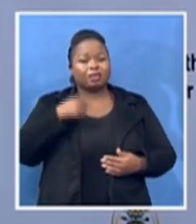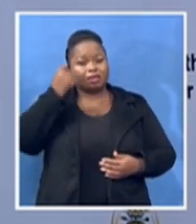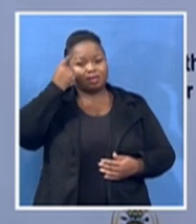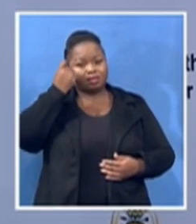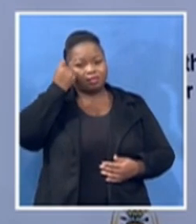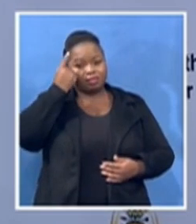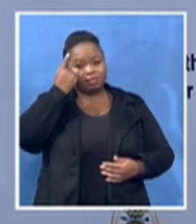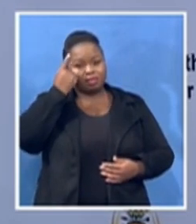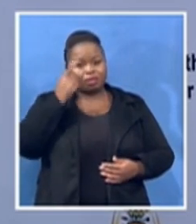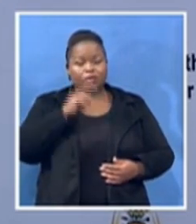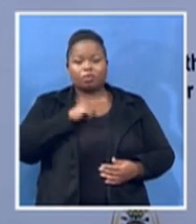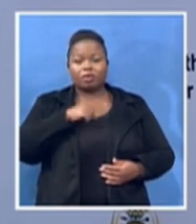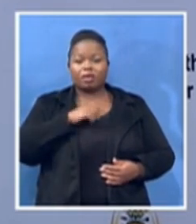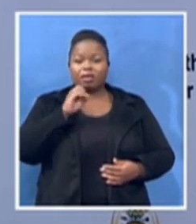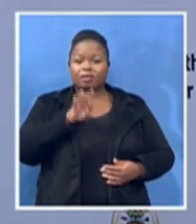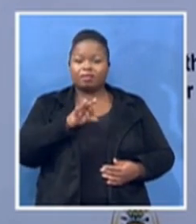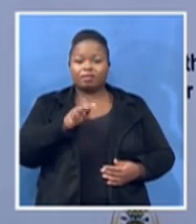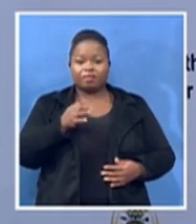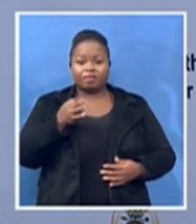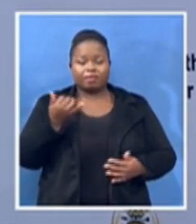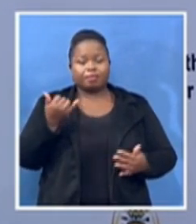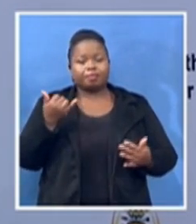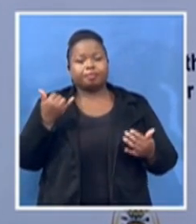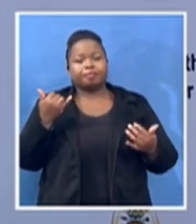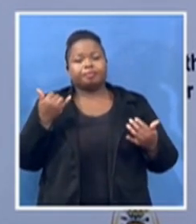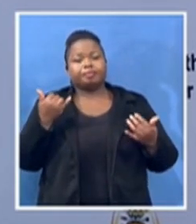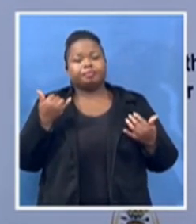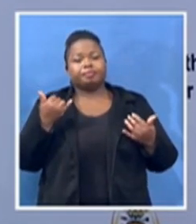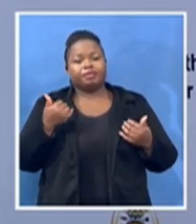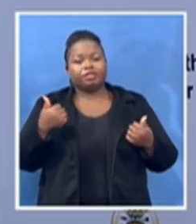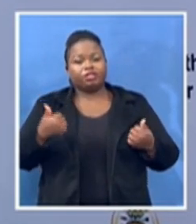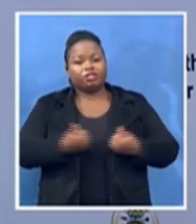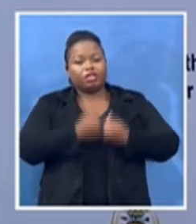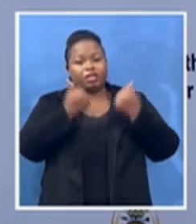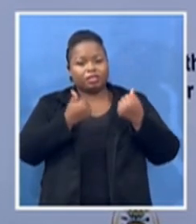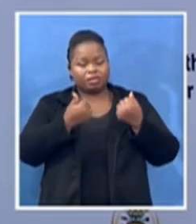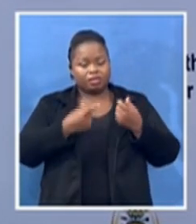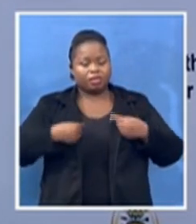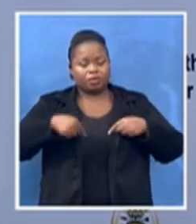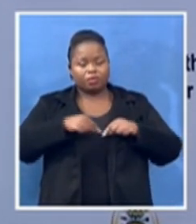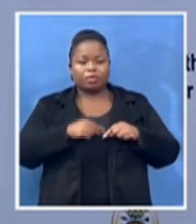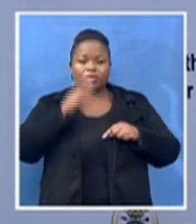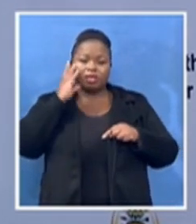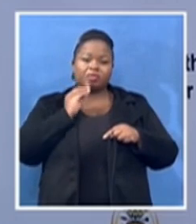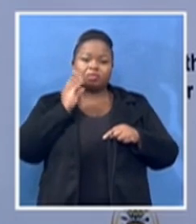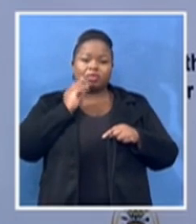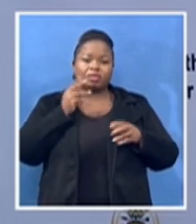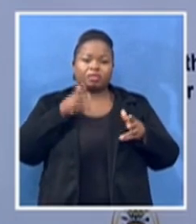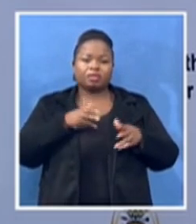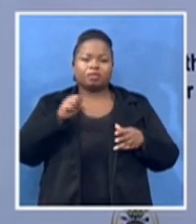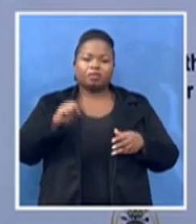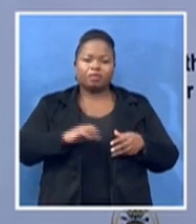challenges facing South African society, particularly women